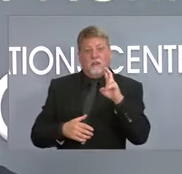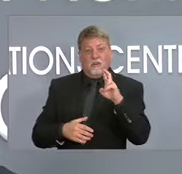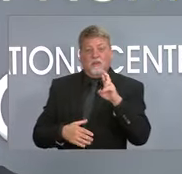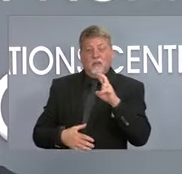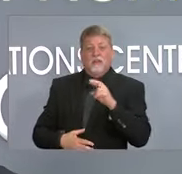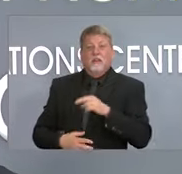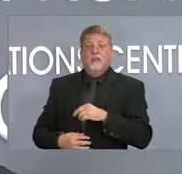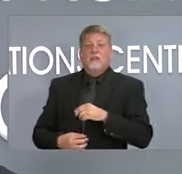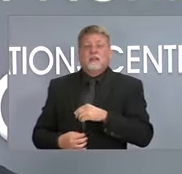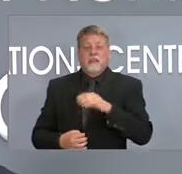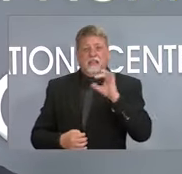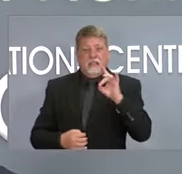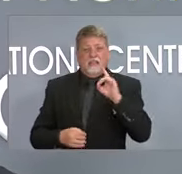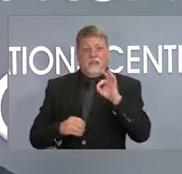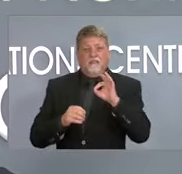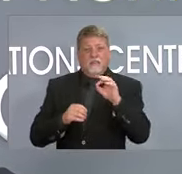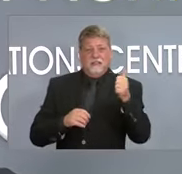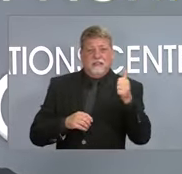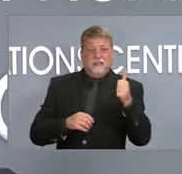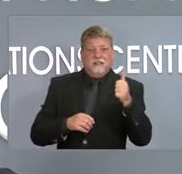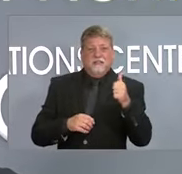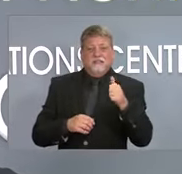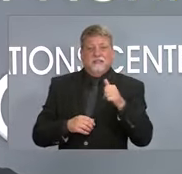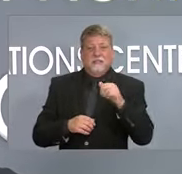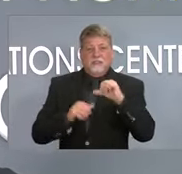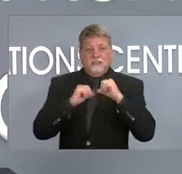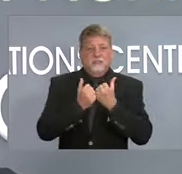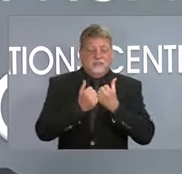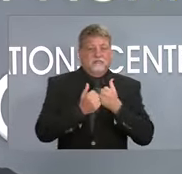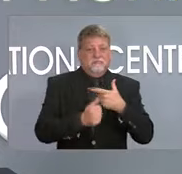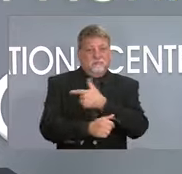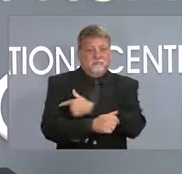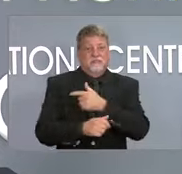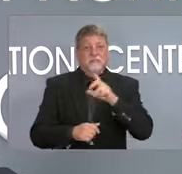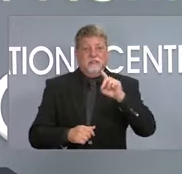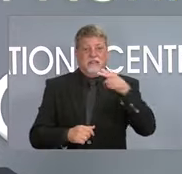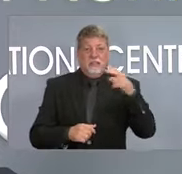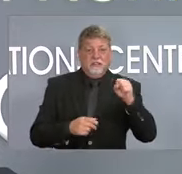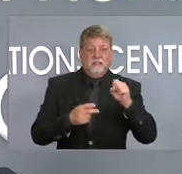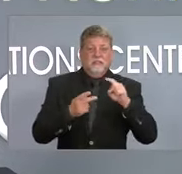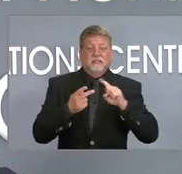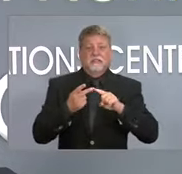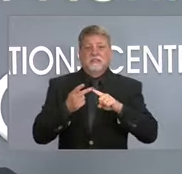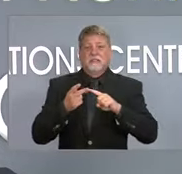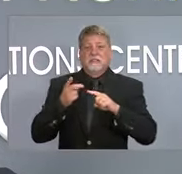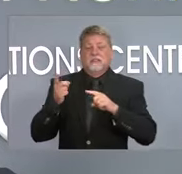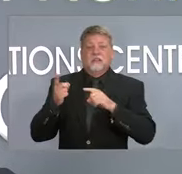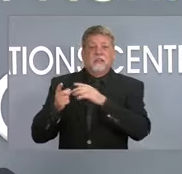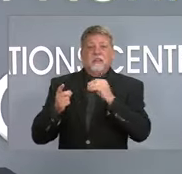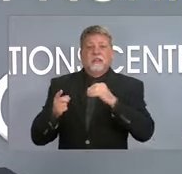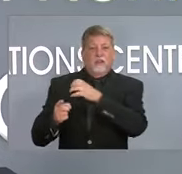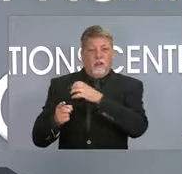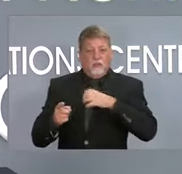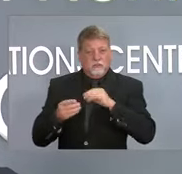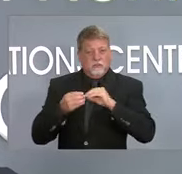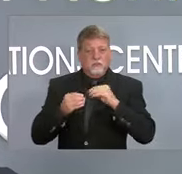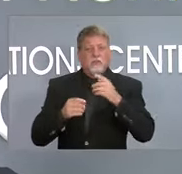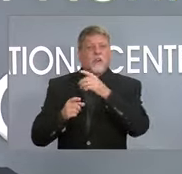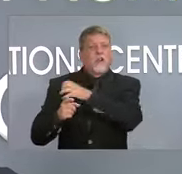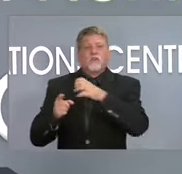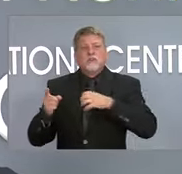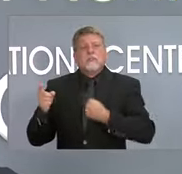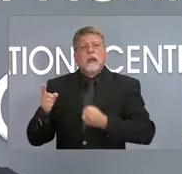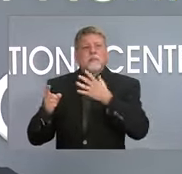vaccination rates at the end of last week. Do you all know the DHS and commerce numbers yet? And as far as the percentage, the